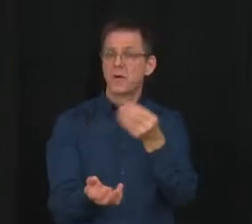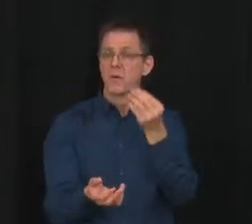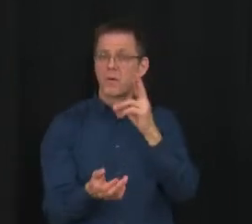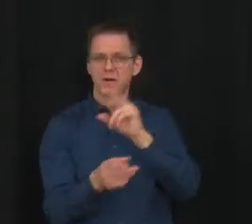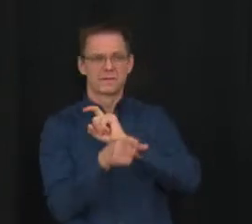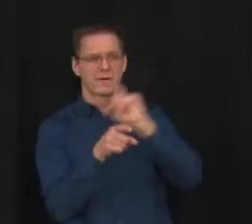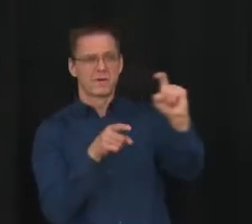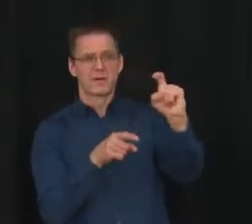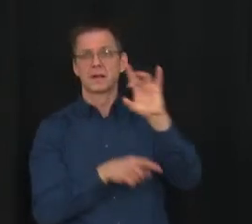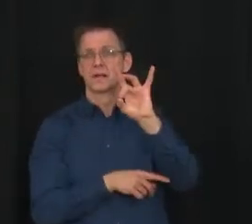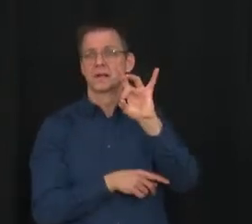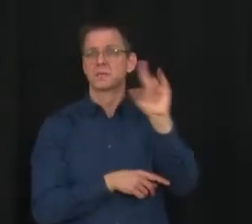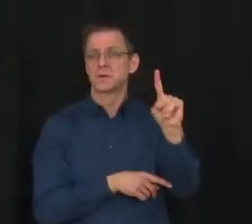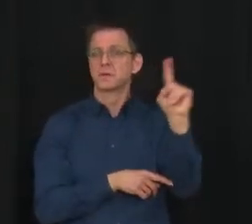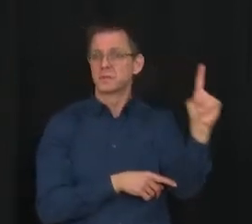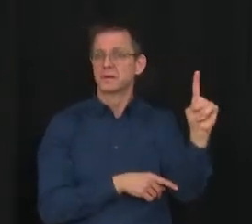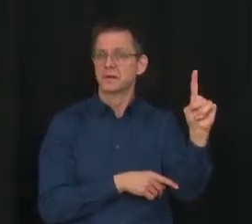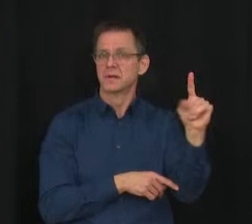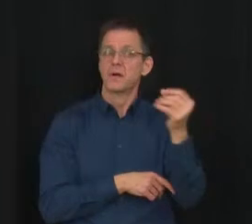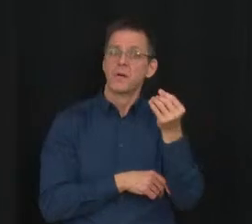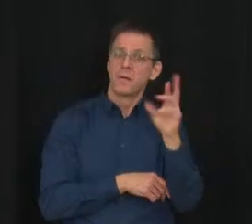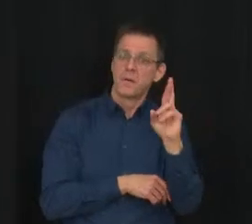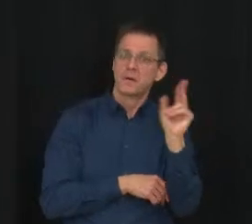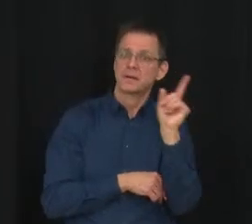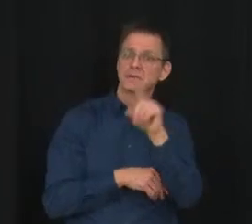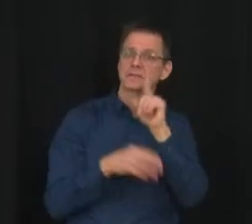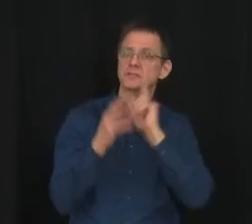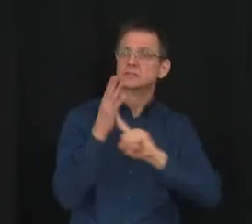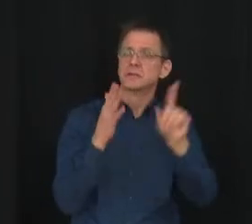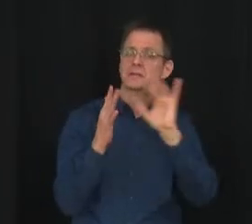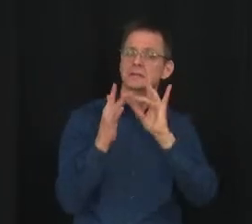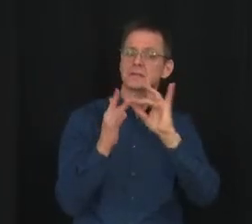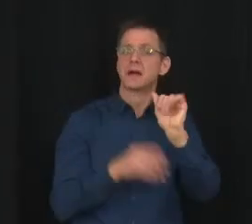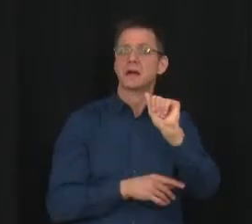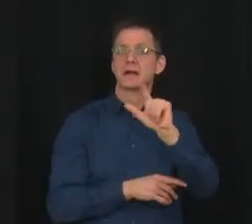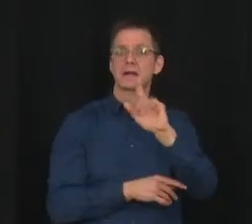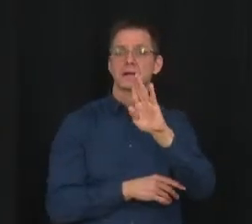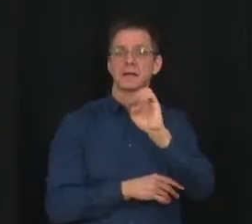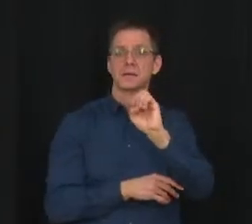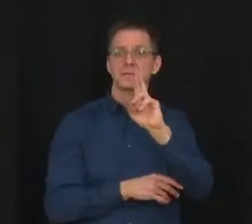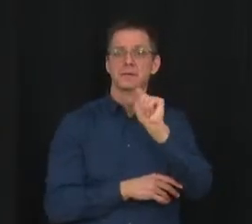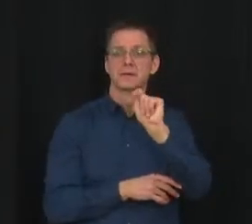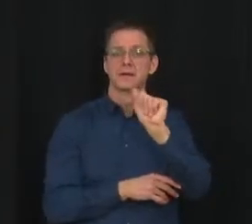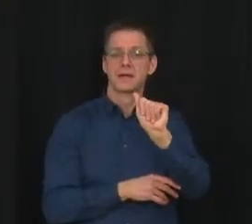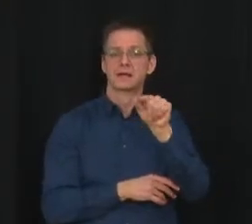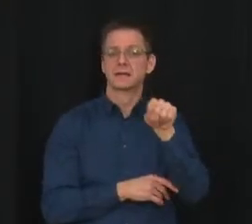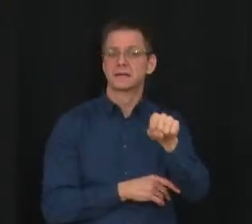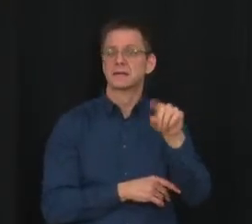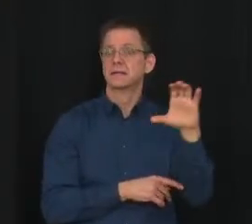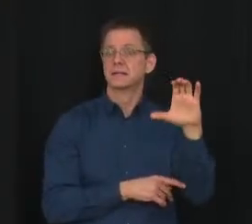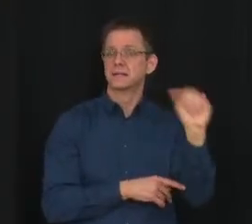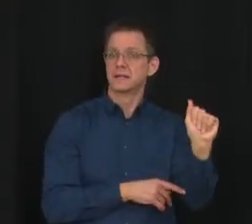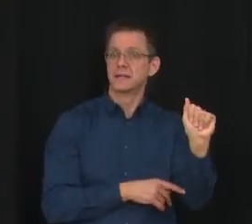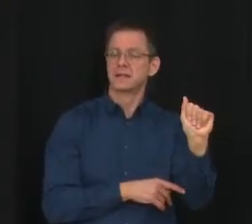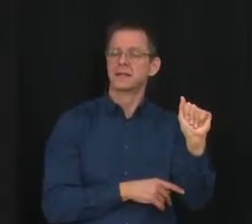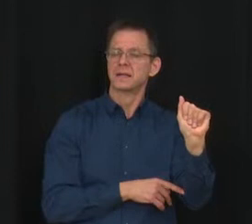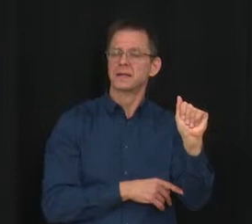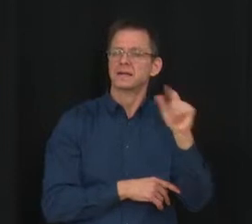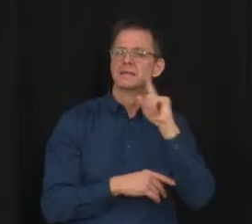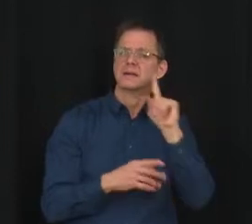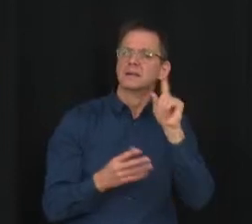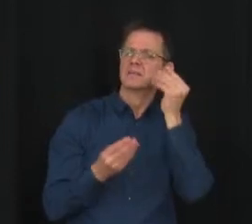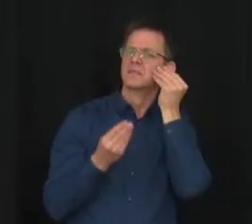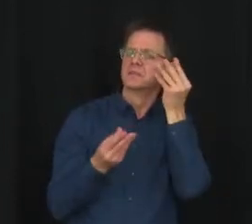alberta.ca. Since March of 2020, children of all ages have sacrificed a lot to keep others